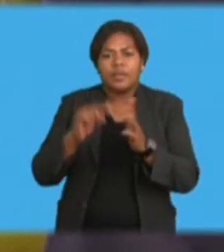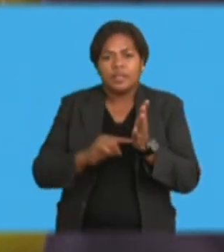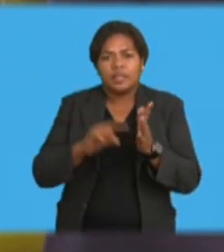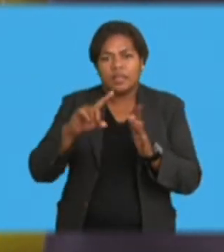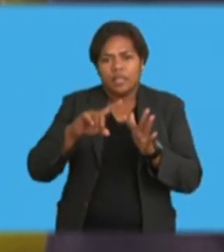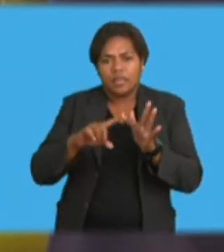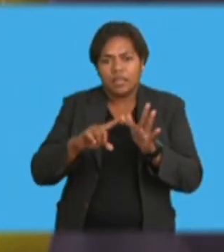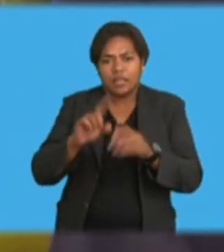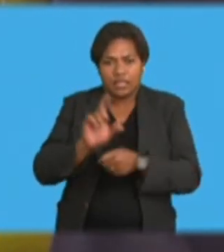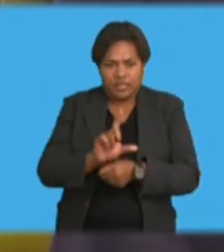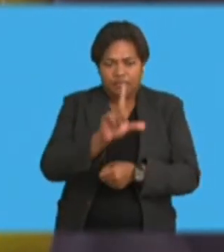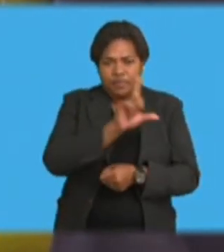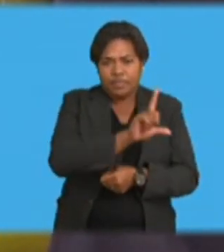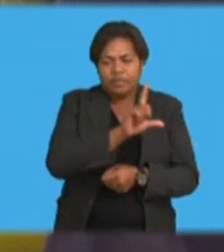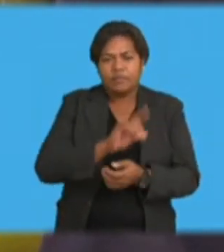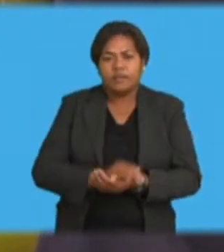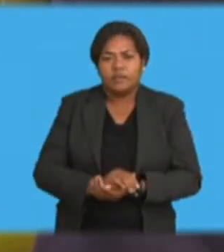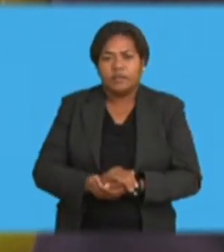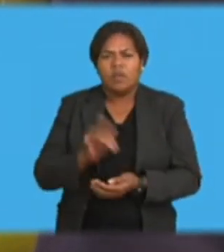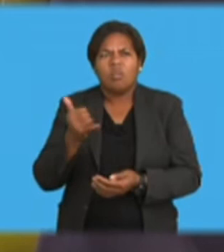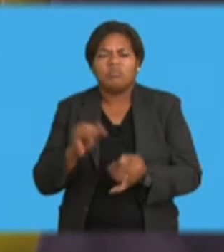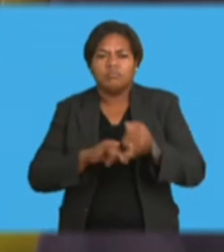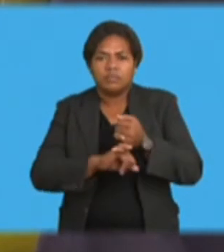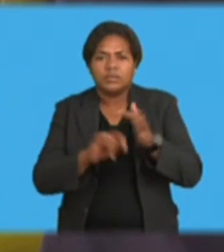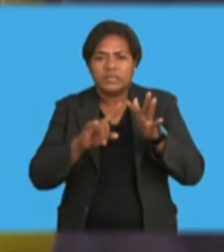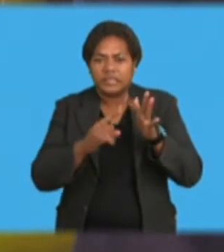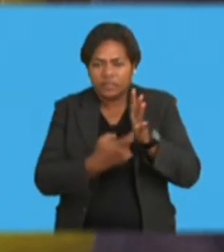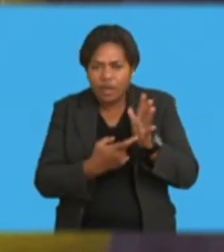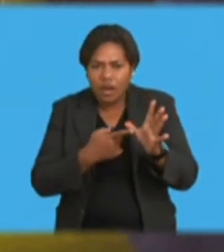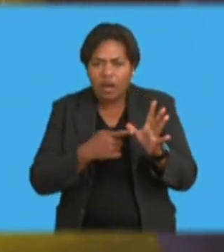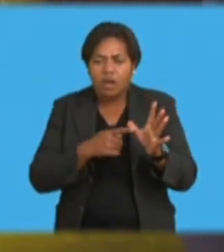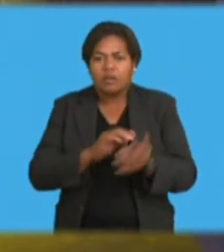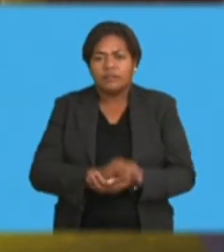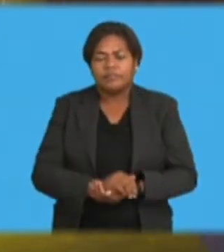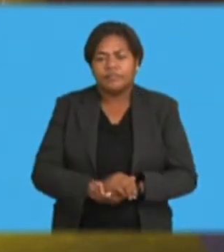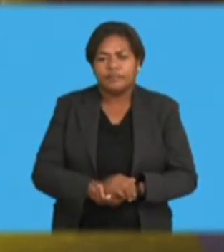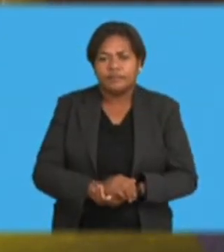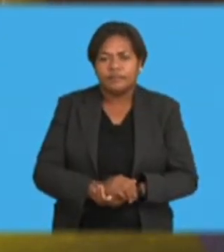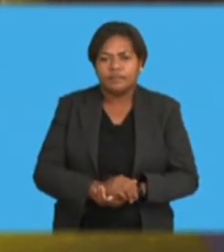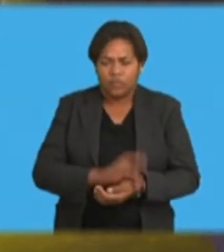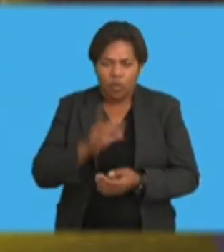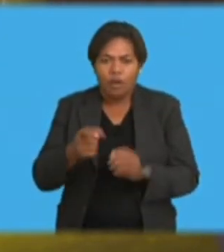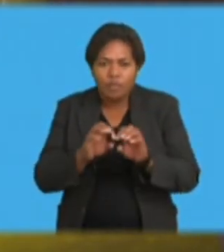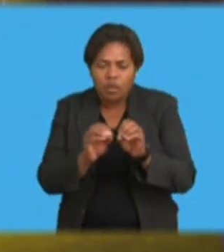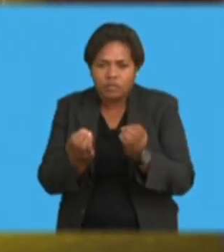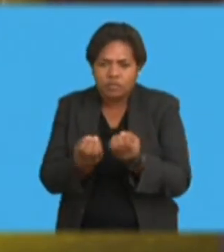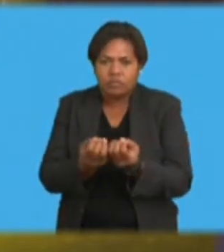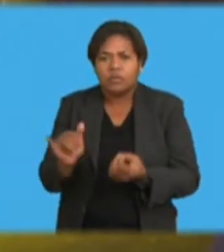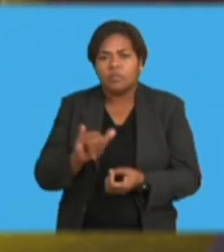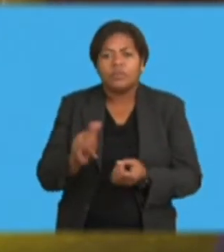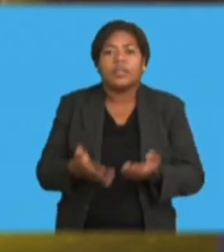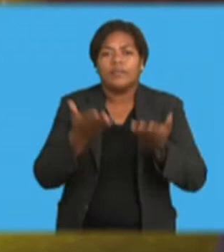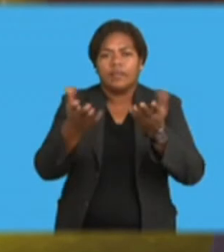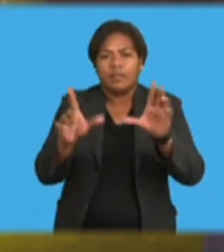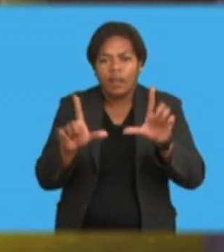or commonly, which would be commonly known as CIRA. That would be the organization that has actually been given a